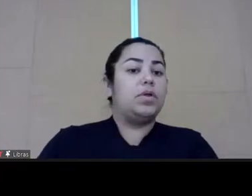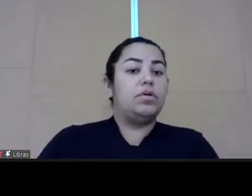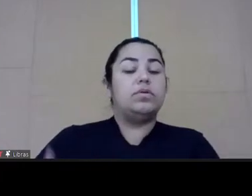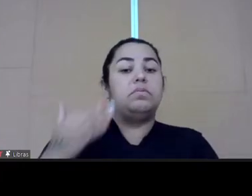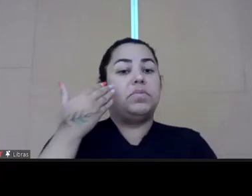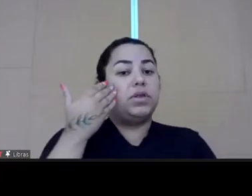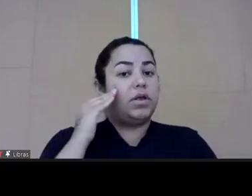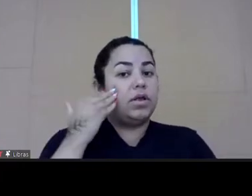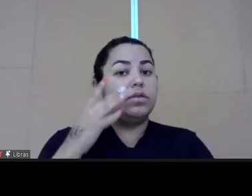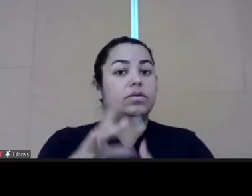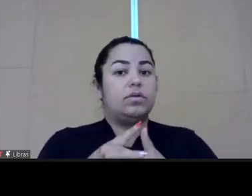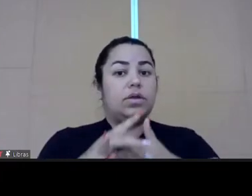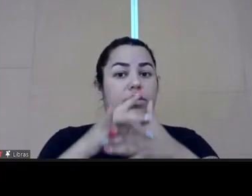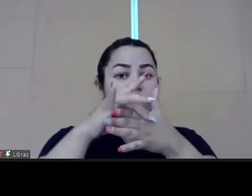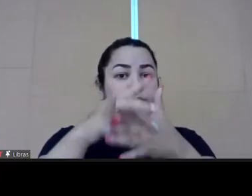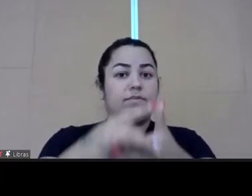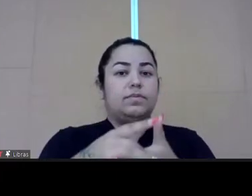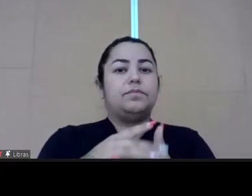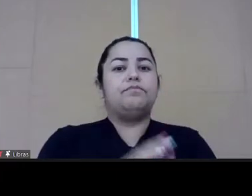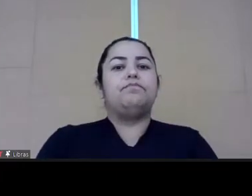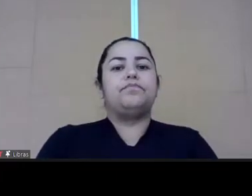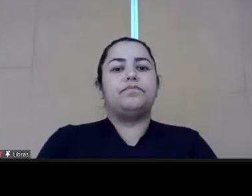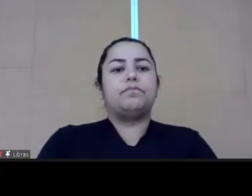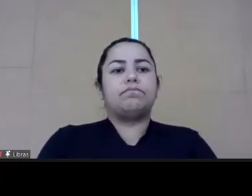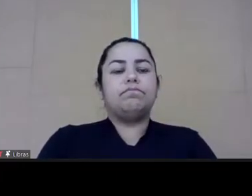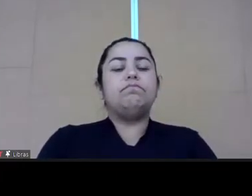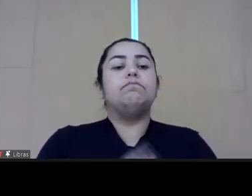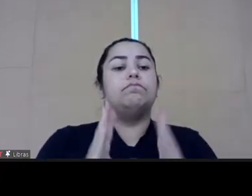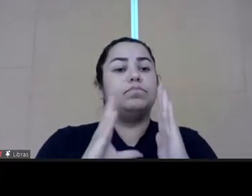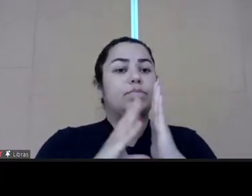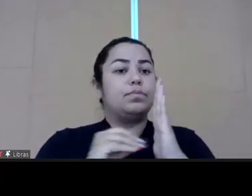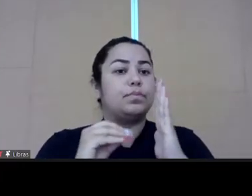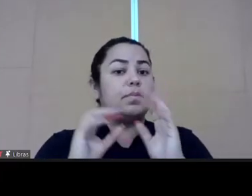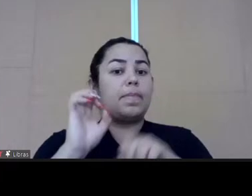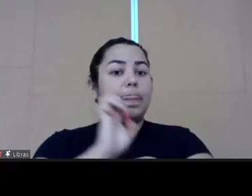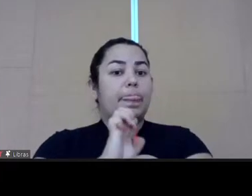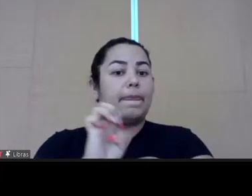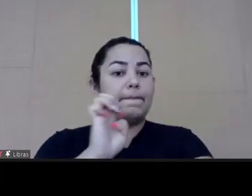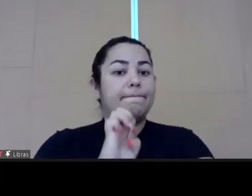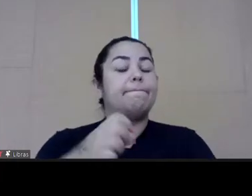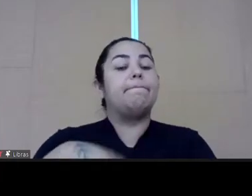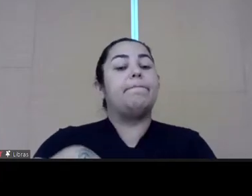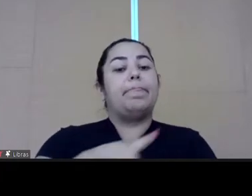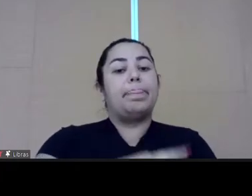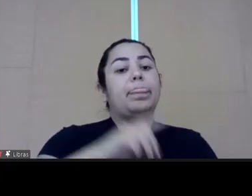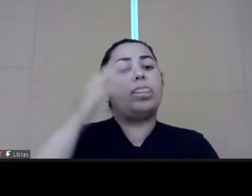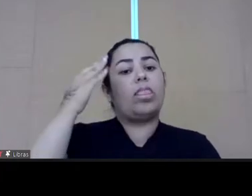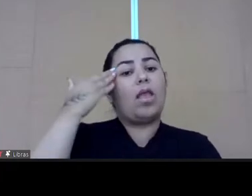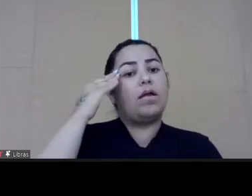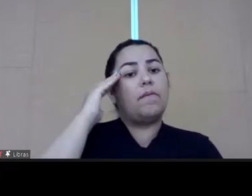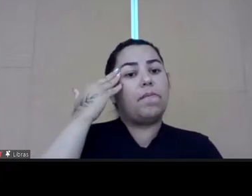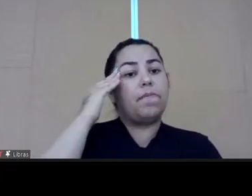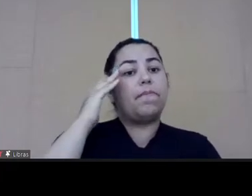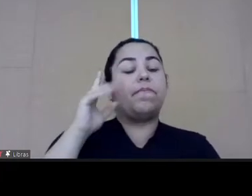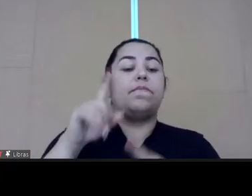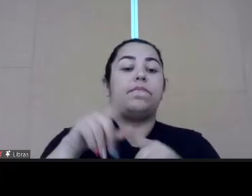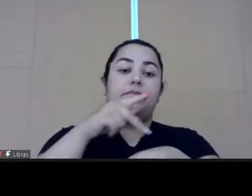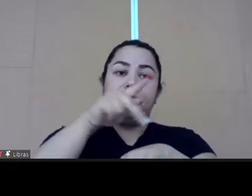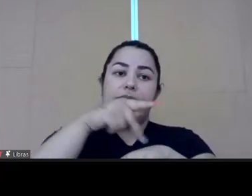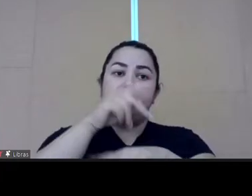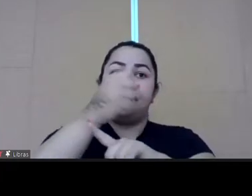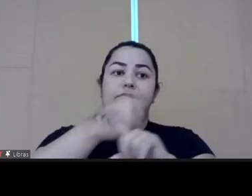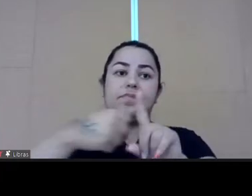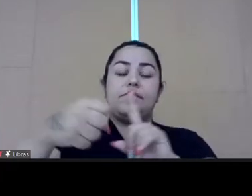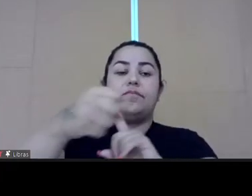think about public administration and leadership so for any model that we have for